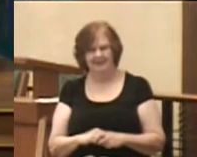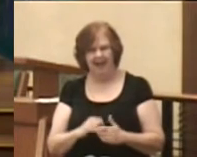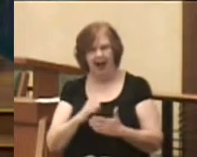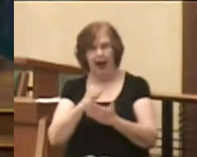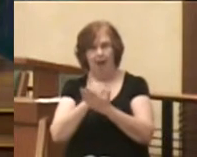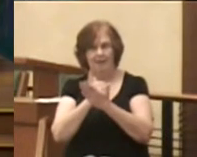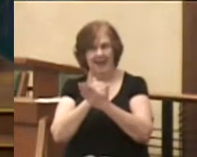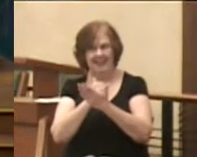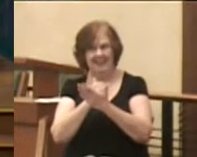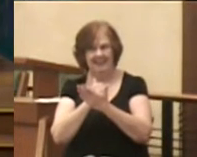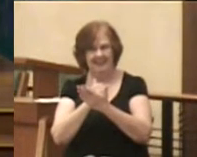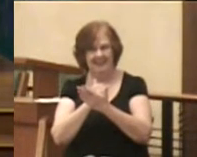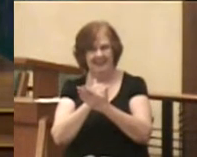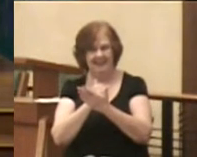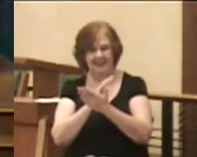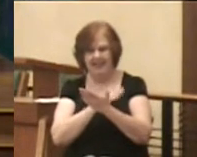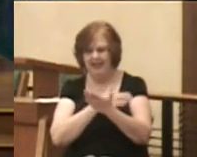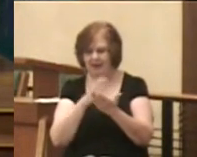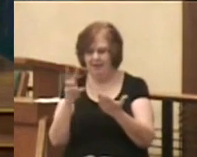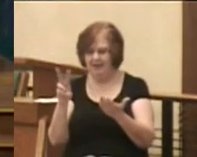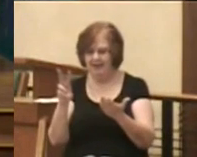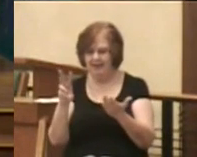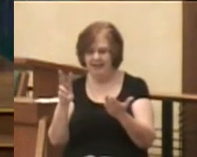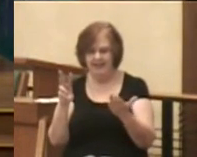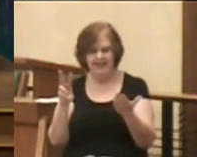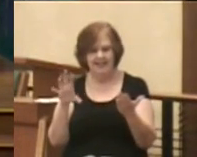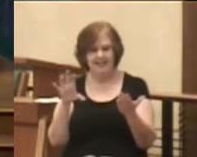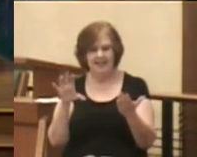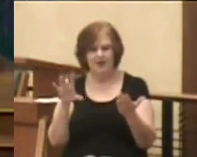Amen. Hymns 681. Please rise and sing.